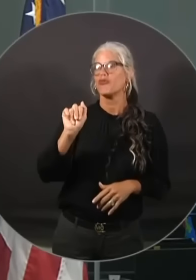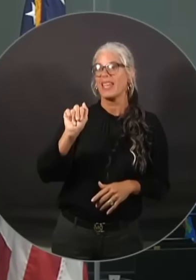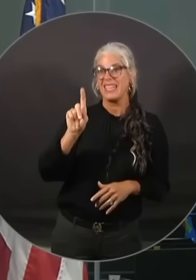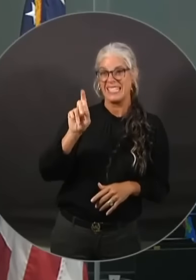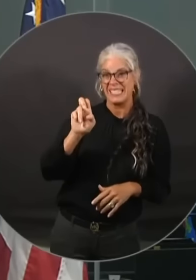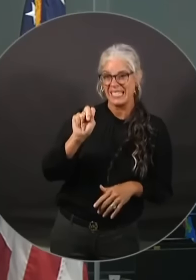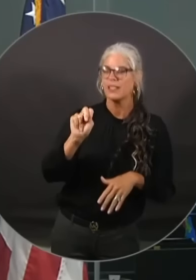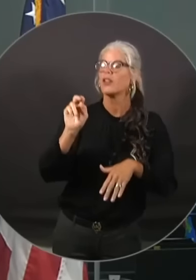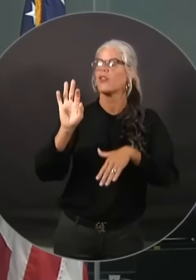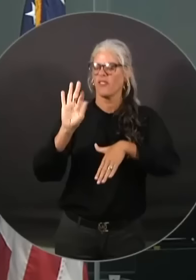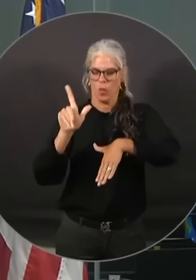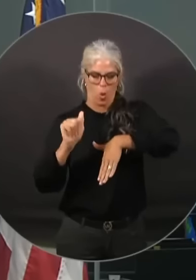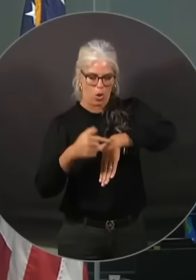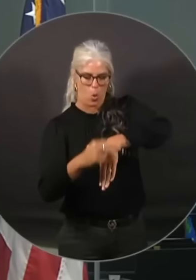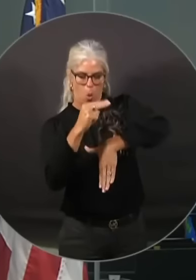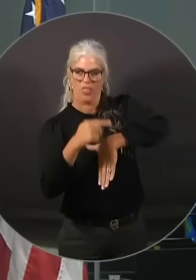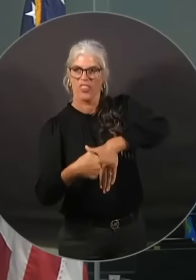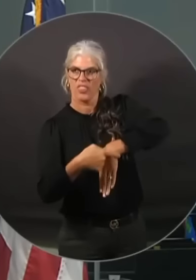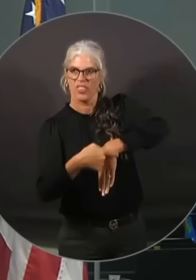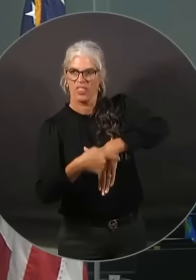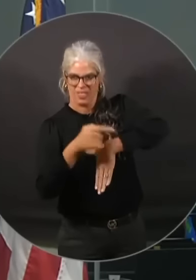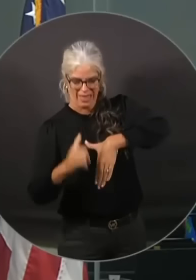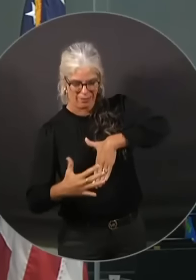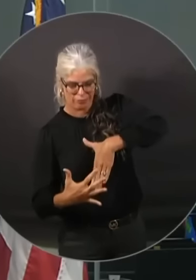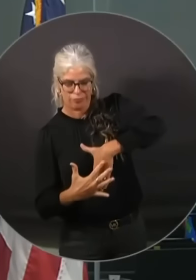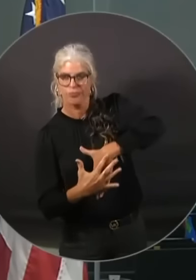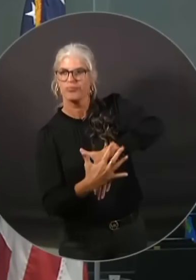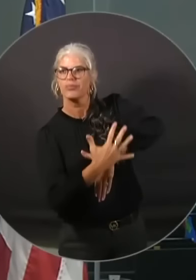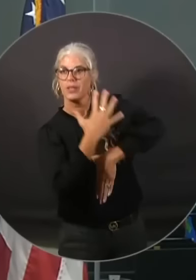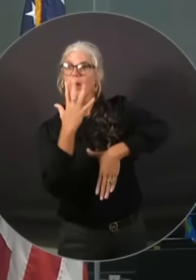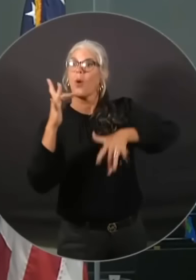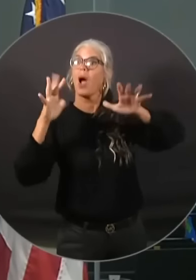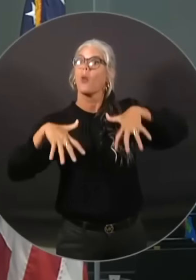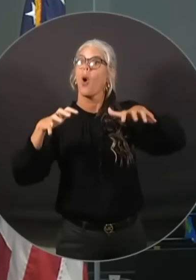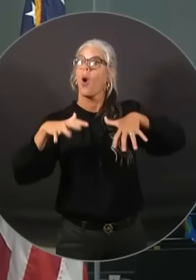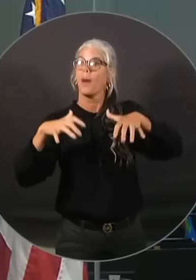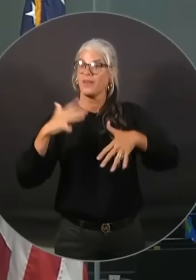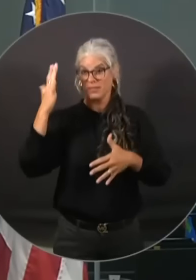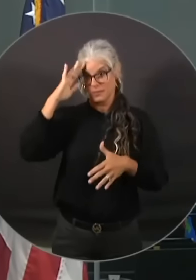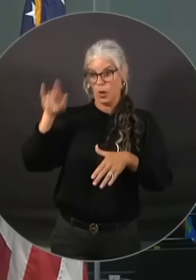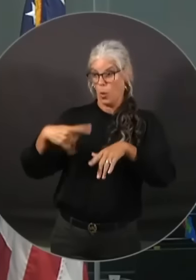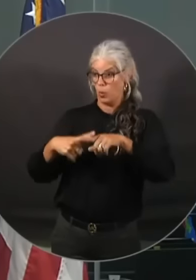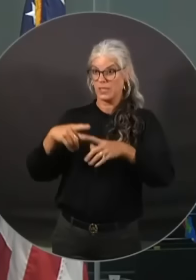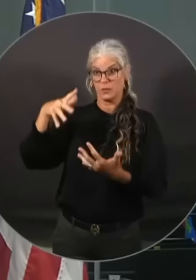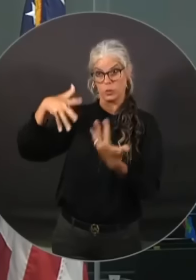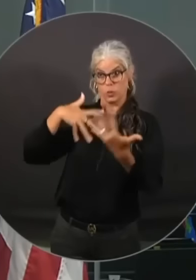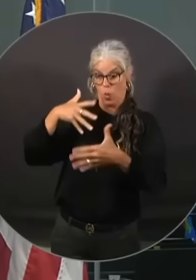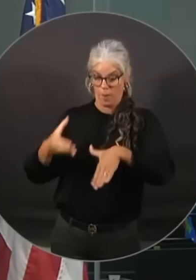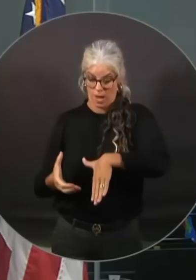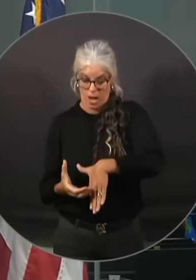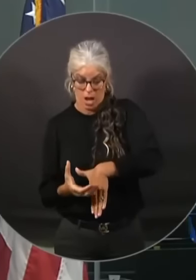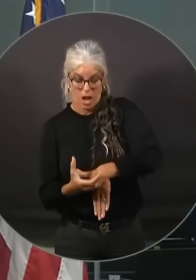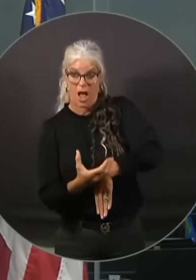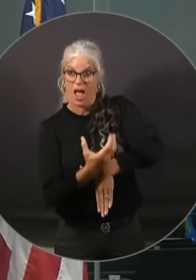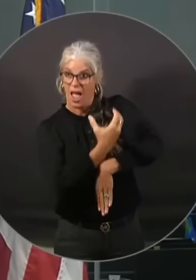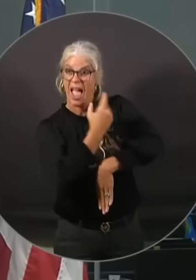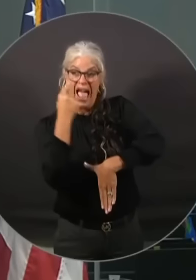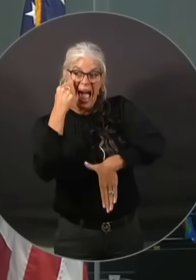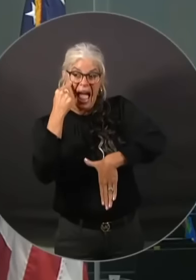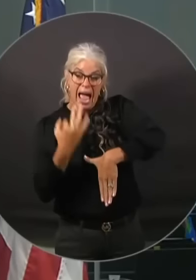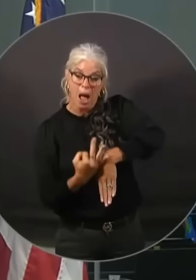that's not something that just happens when the storm passes. There's a threat ongoing threat of that over the ensuing